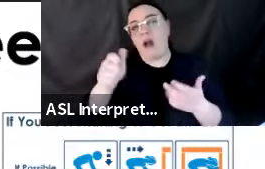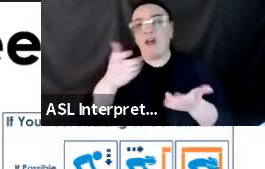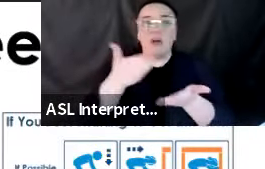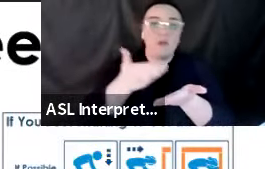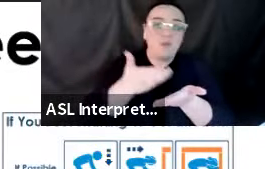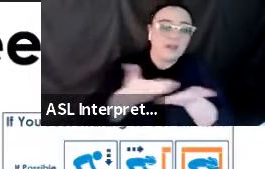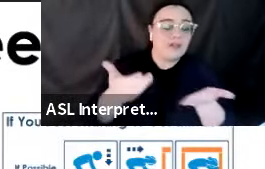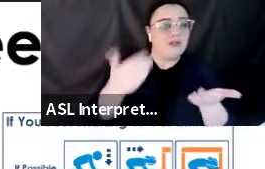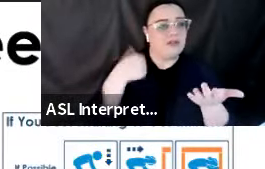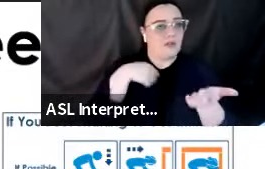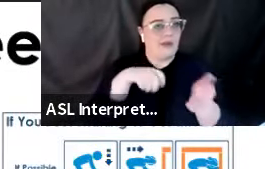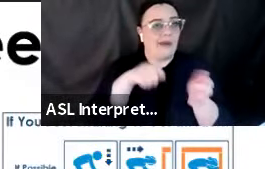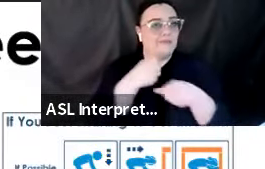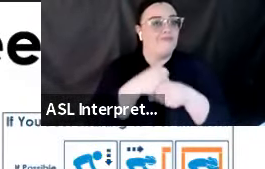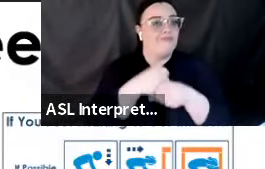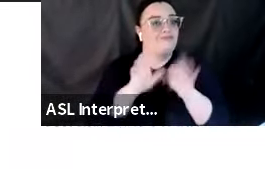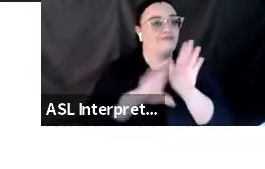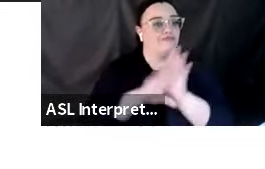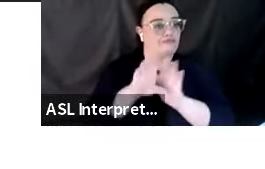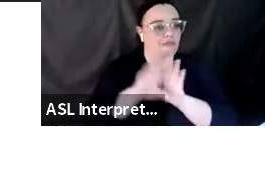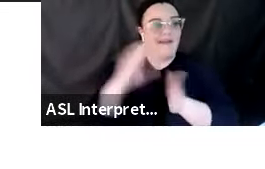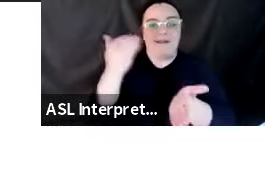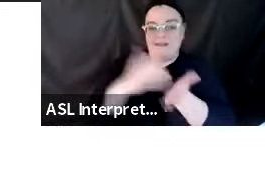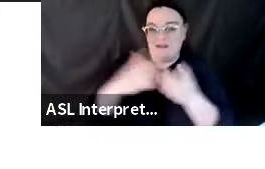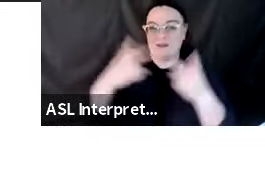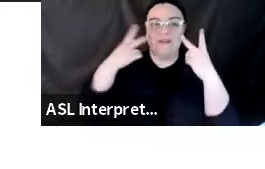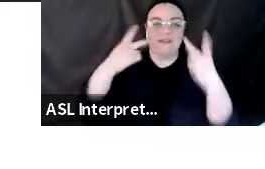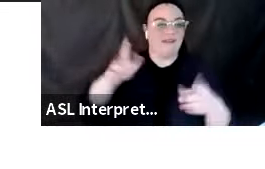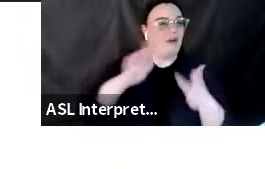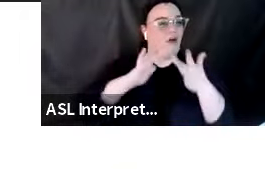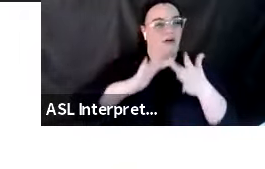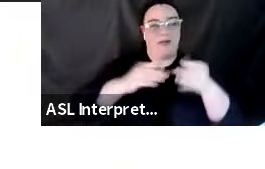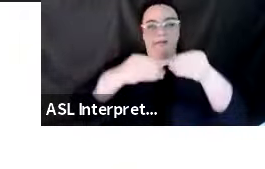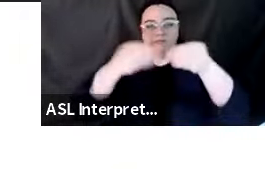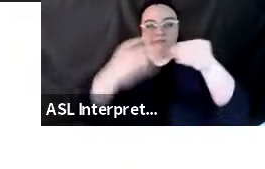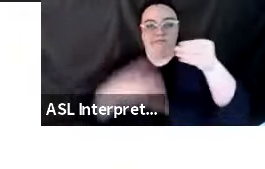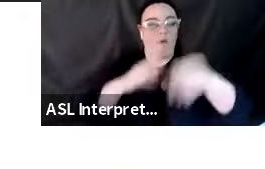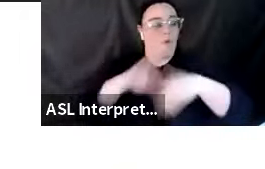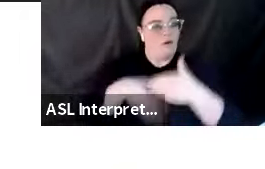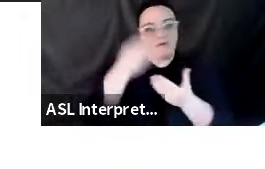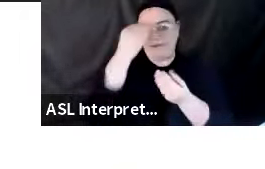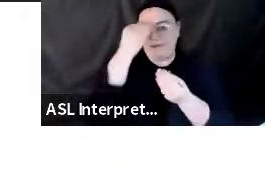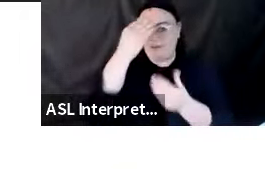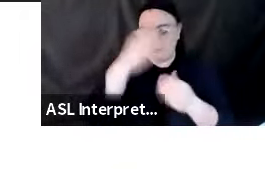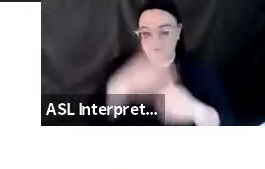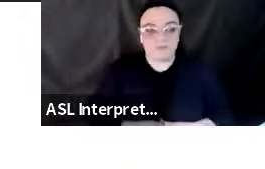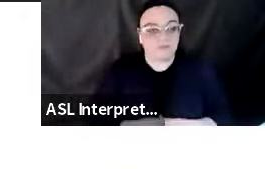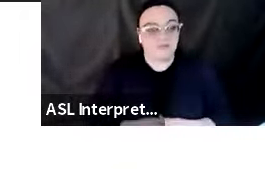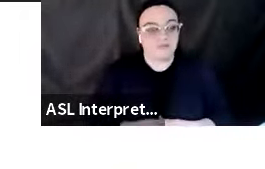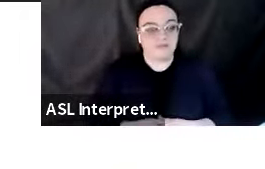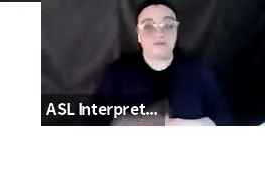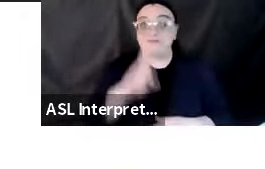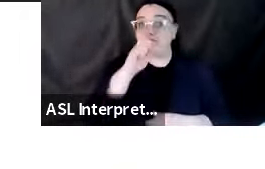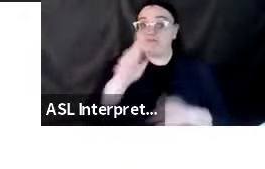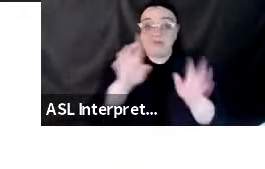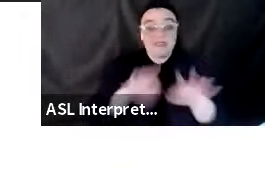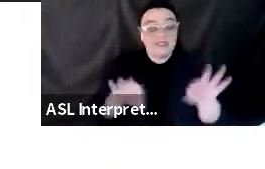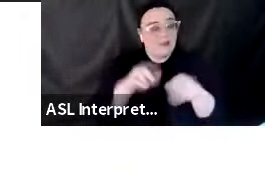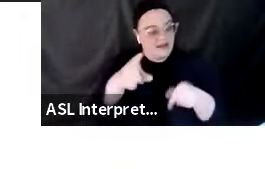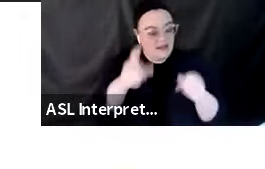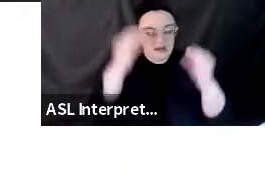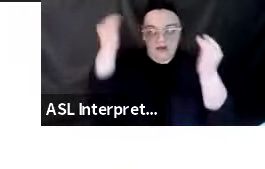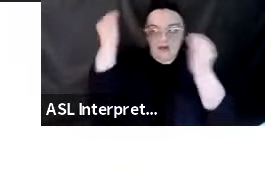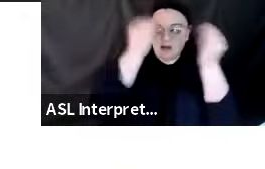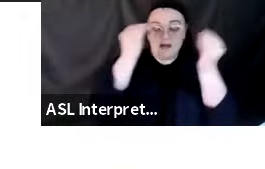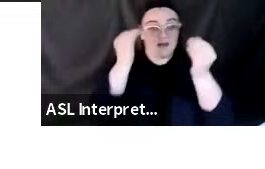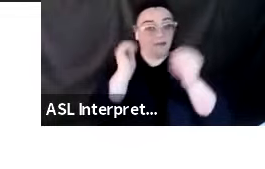committee has created at EarthquakeCountry.org slash accessibility. And it's important that when you plan your earthquake drills too, that you're thinking